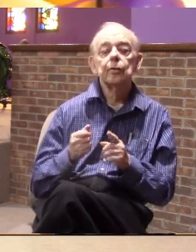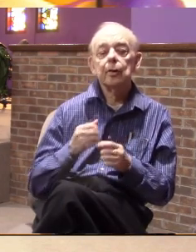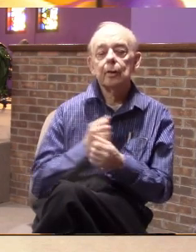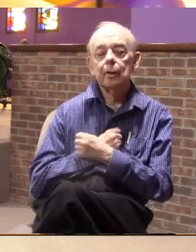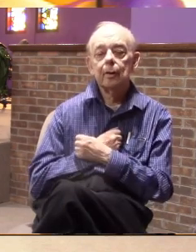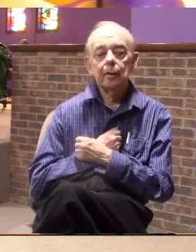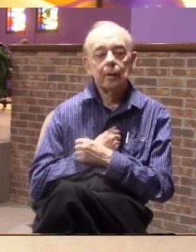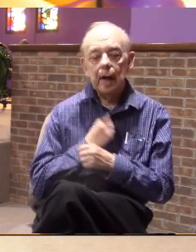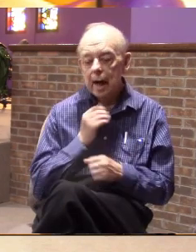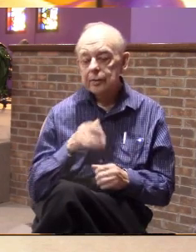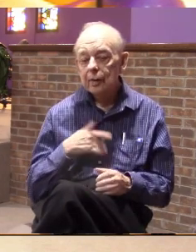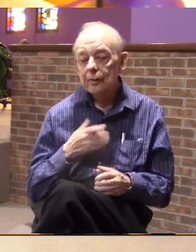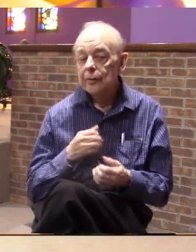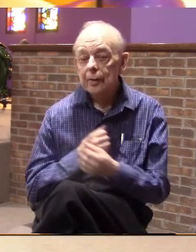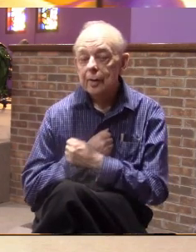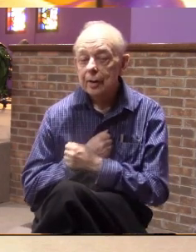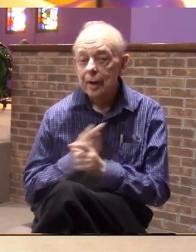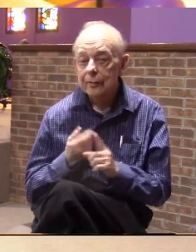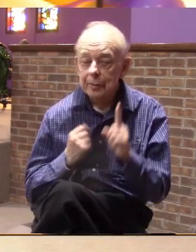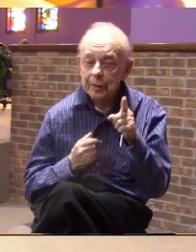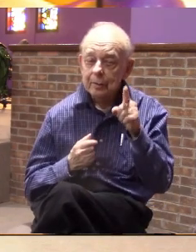I just don't feel the love